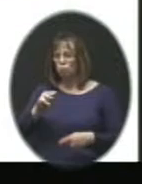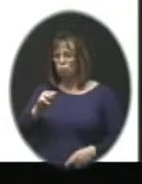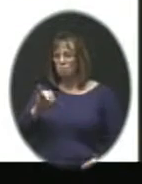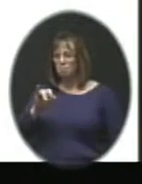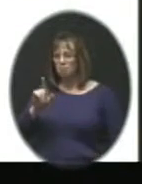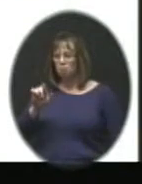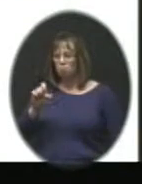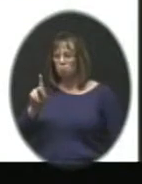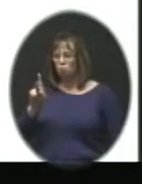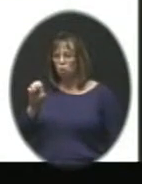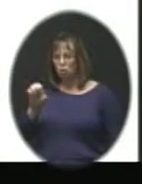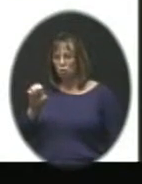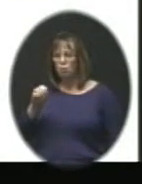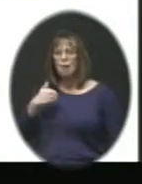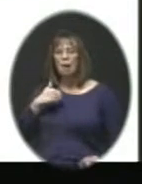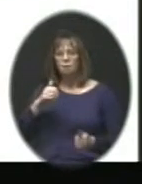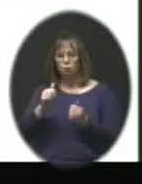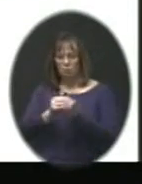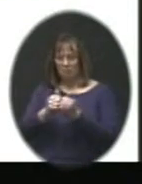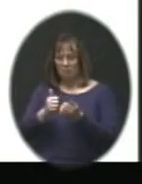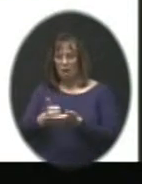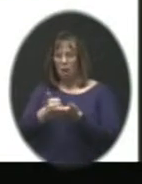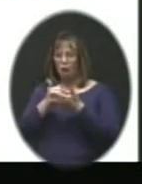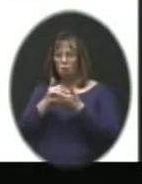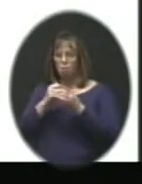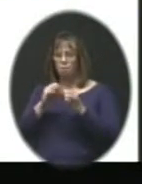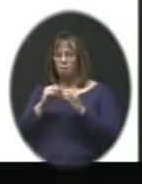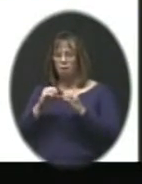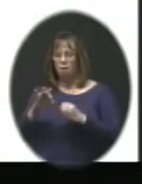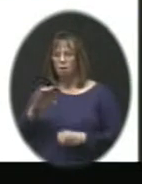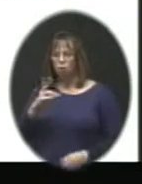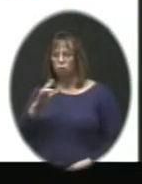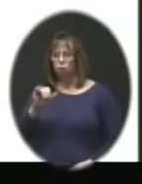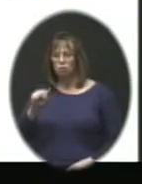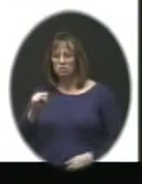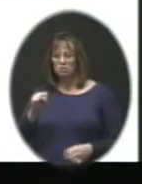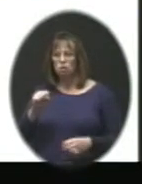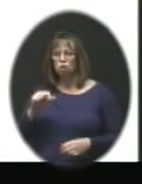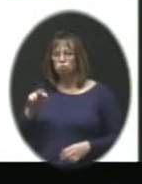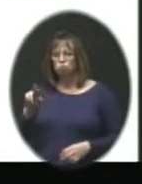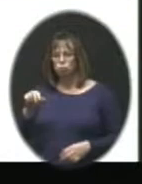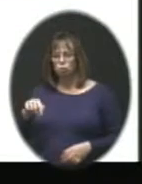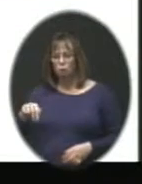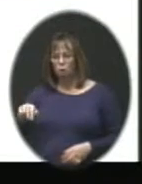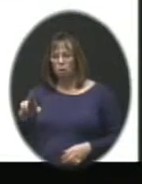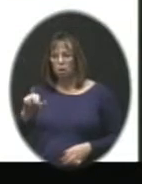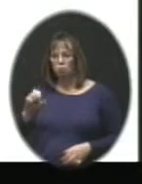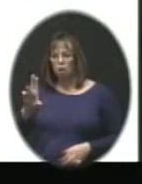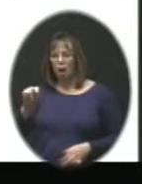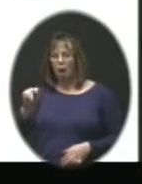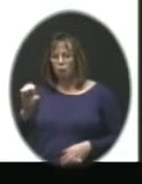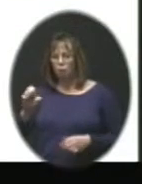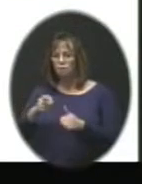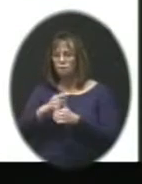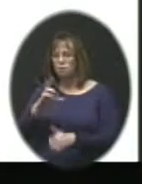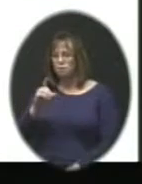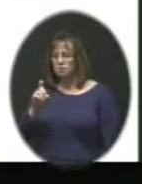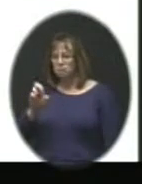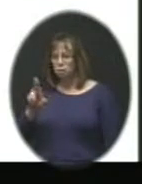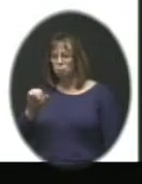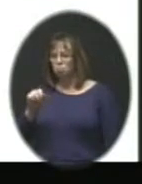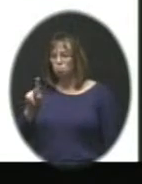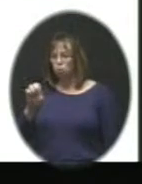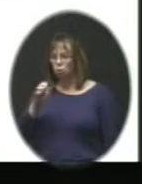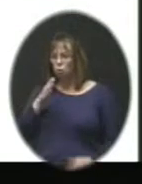We have, and with the help of Chris, there are walking routes out of Cedar Brook that would go straight across